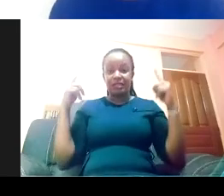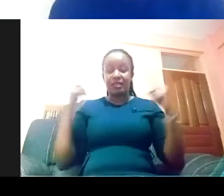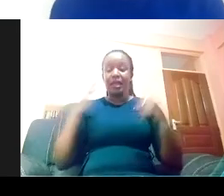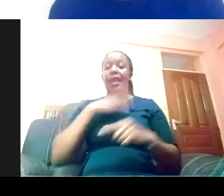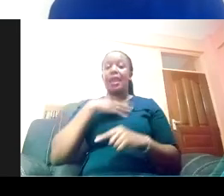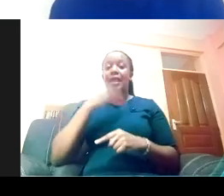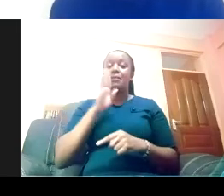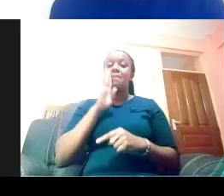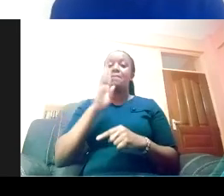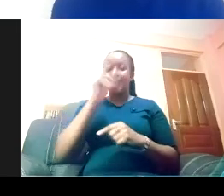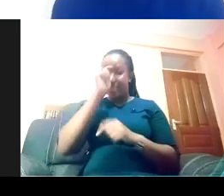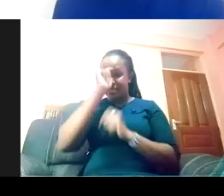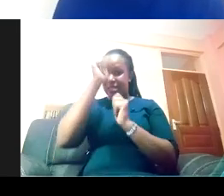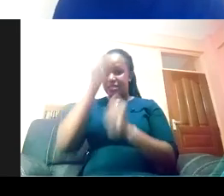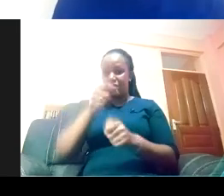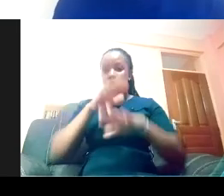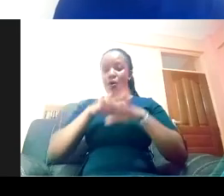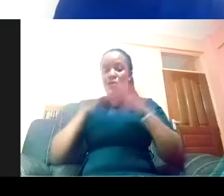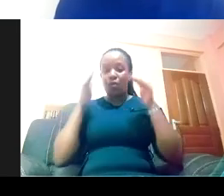about our commitment to succeeding.